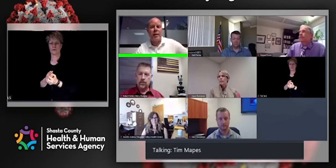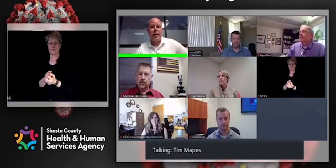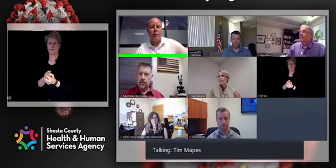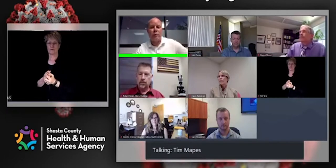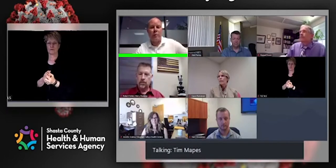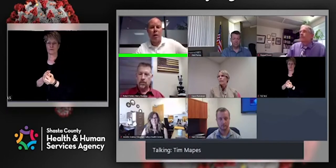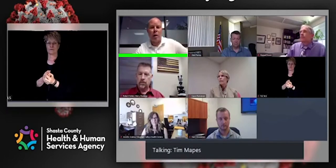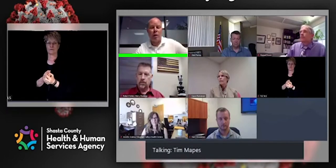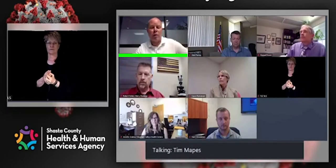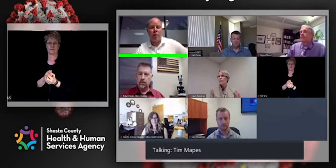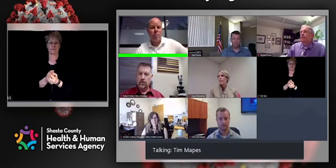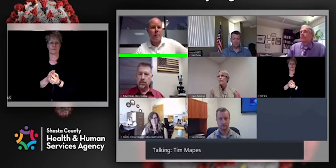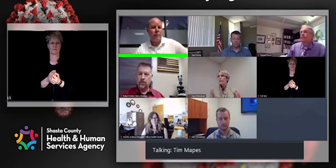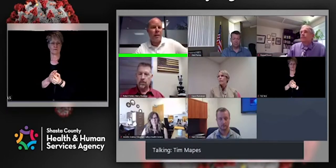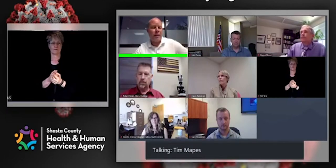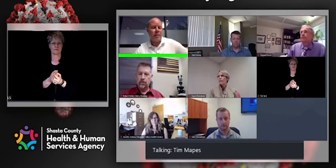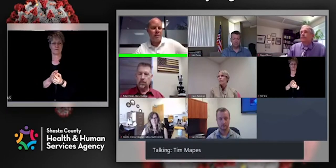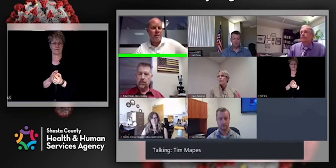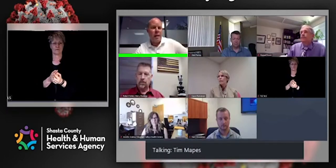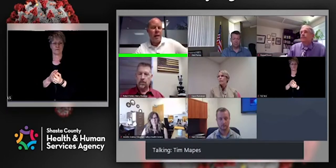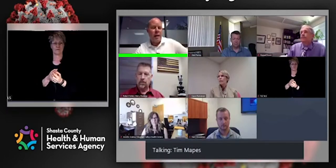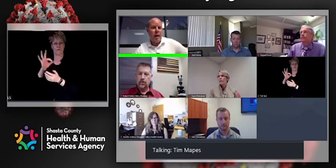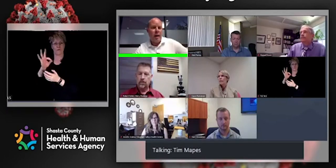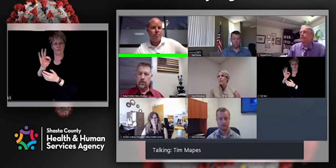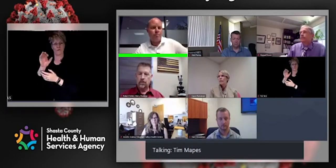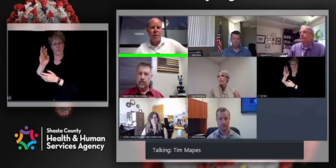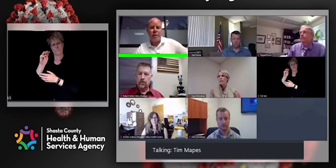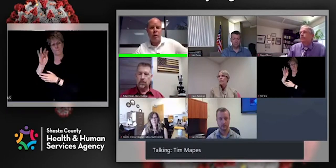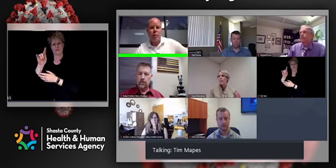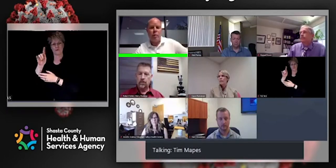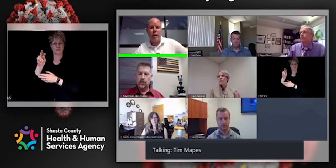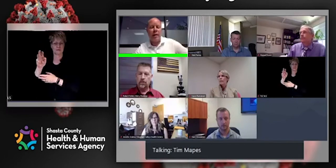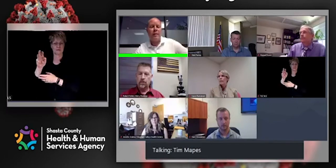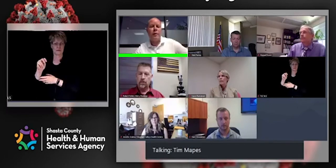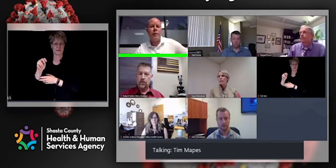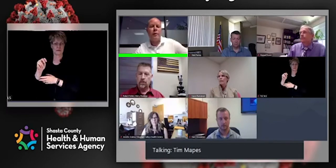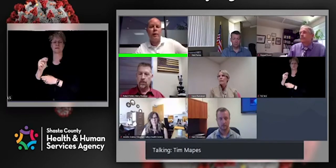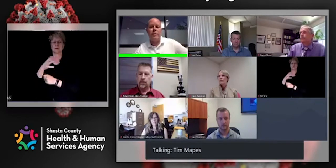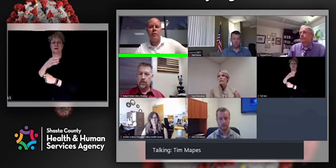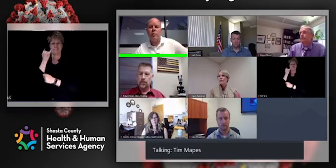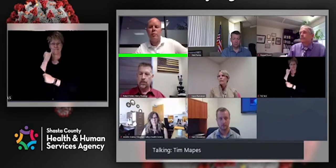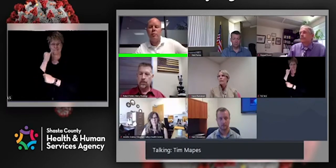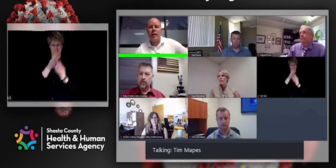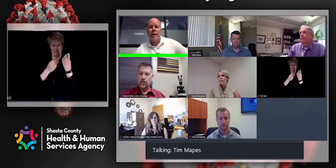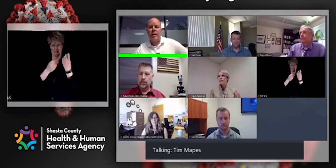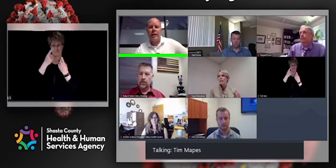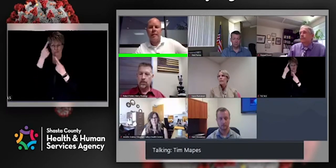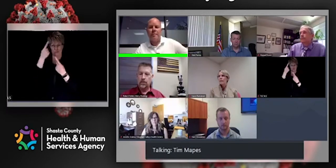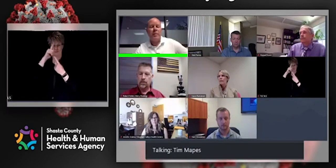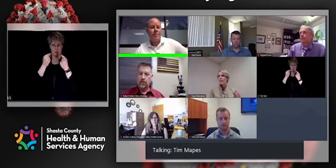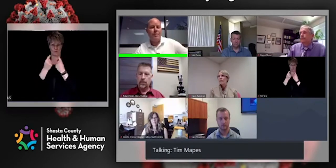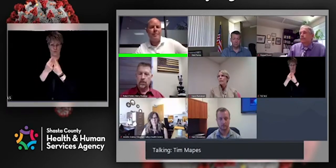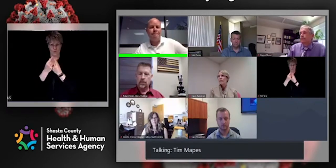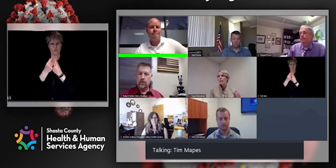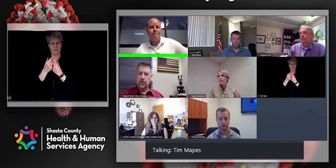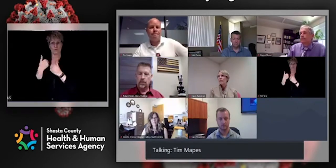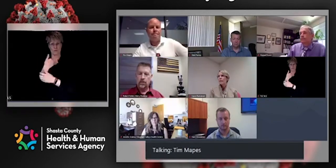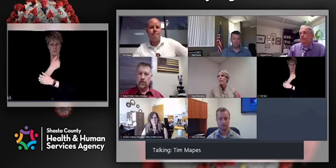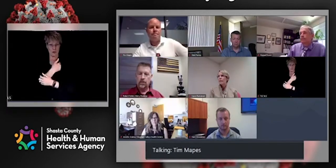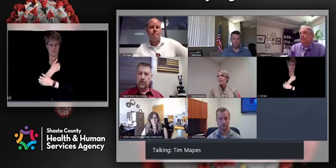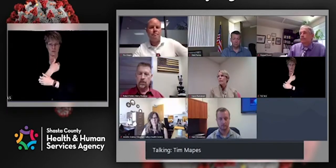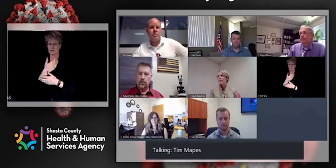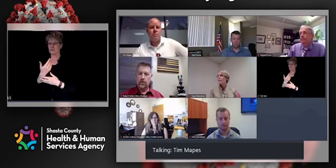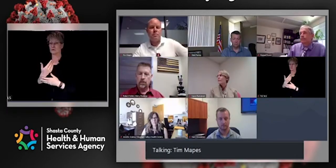updates right now from our group of panelists, please go ahead and feel free to give an update.